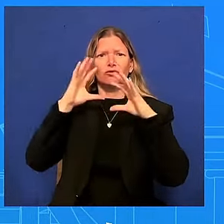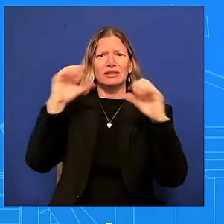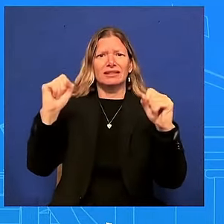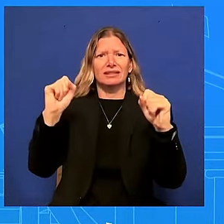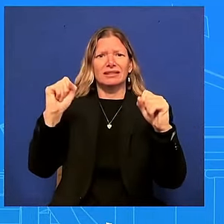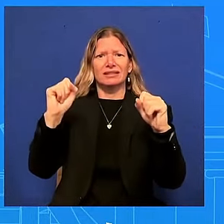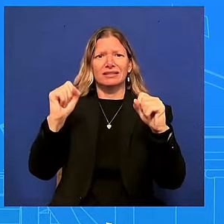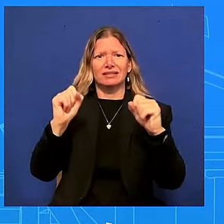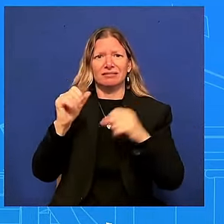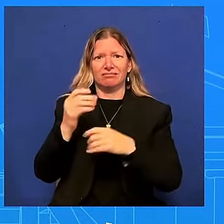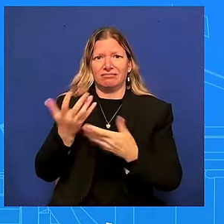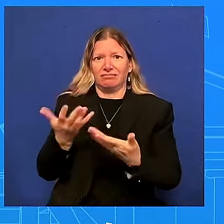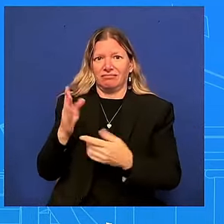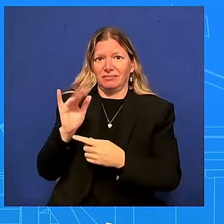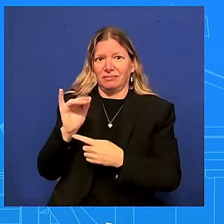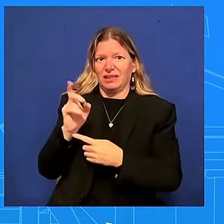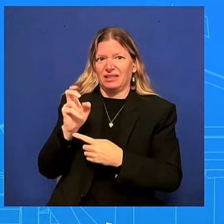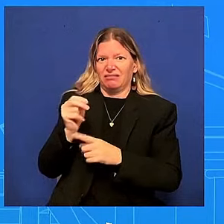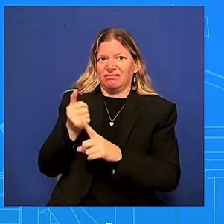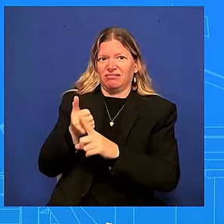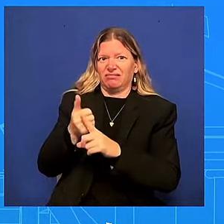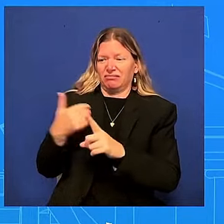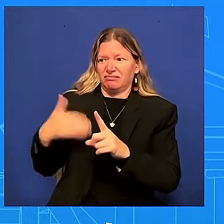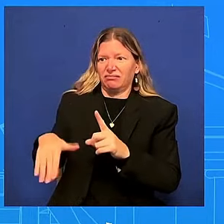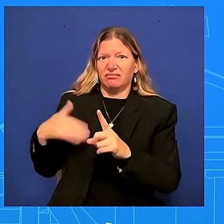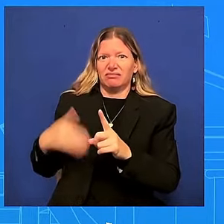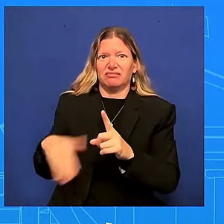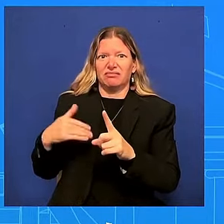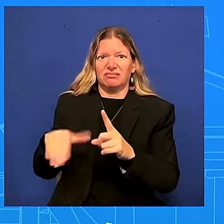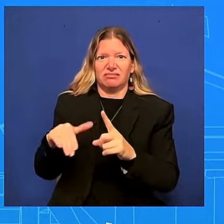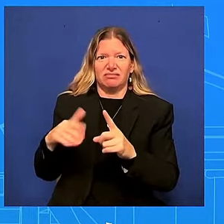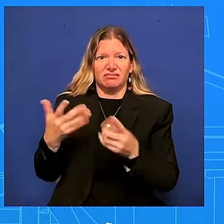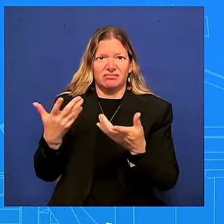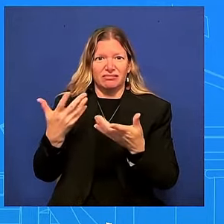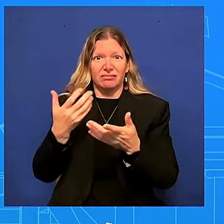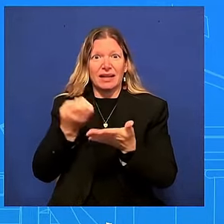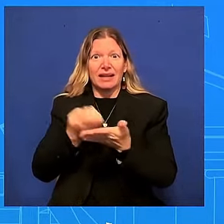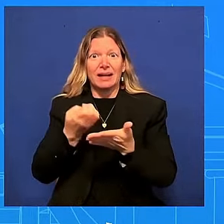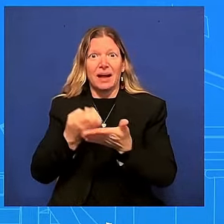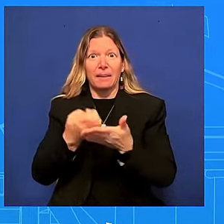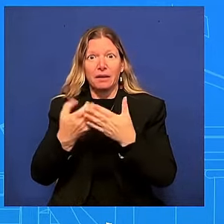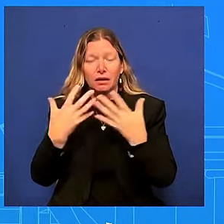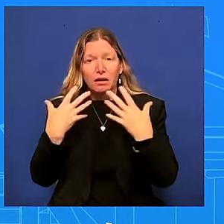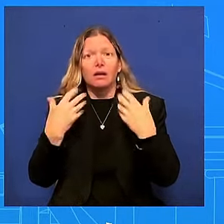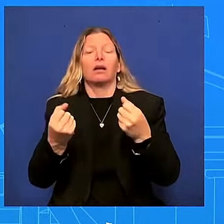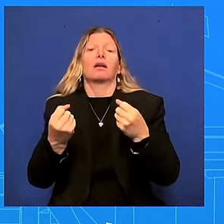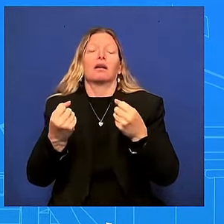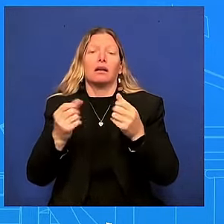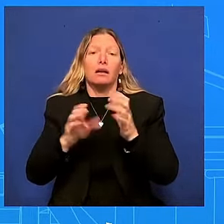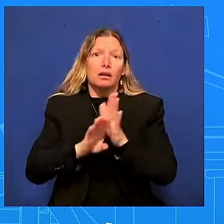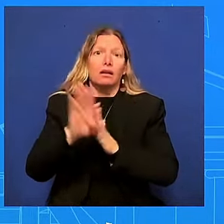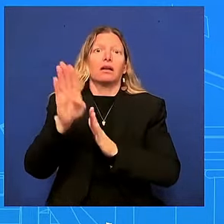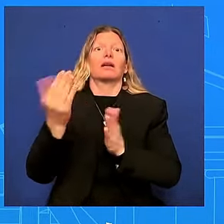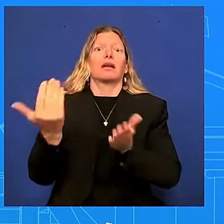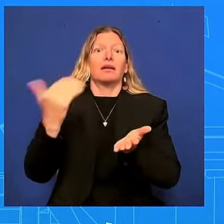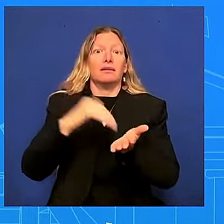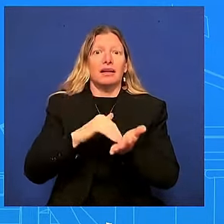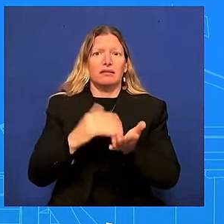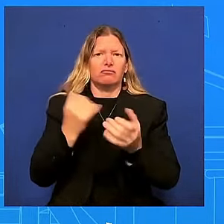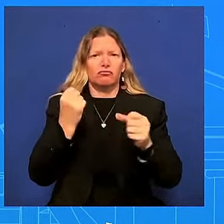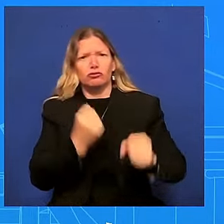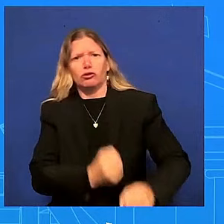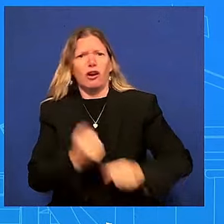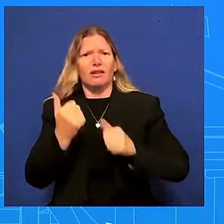recovery uh the strongest economic recovery in modern history let's not forget during the midterms of 2022